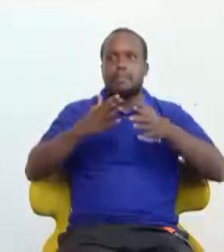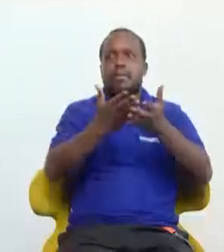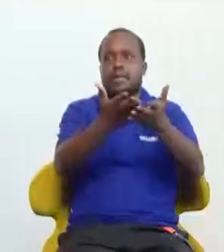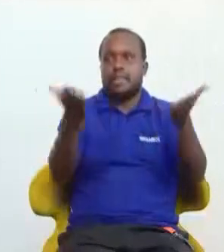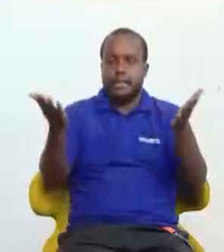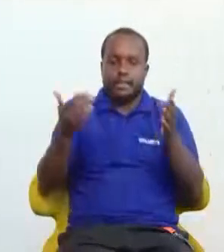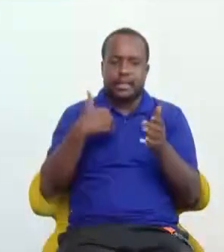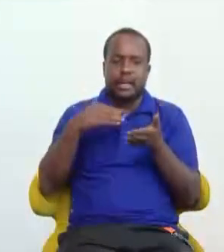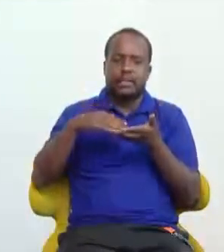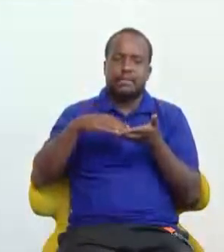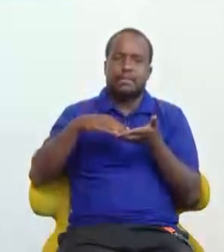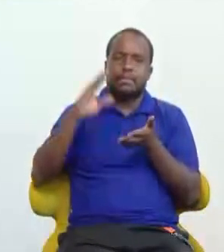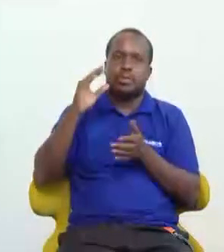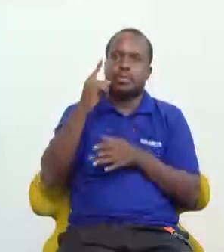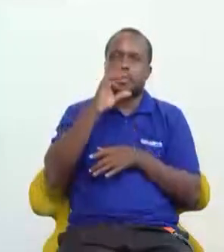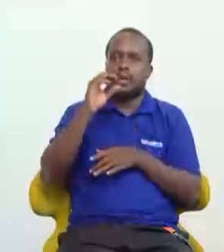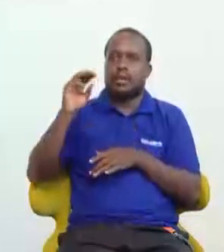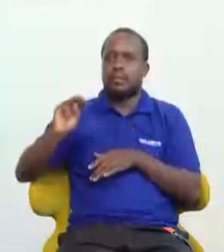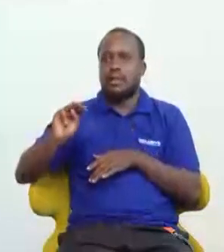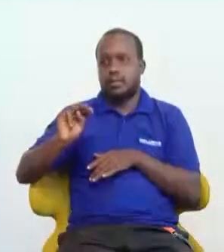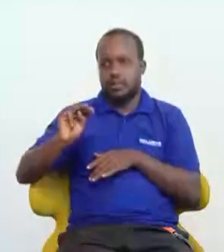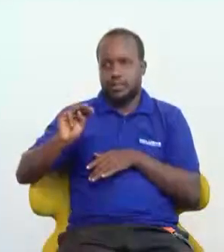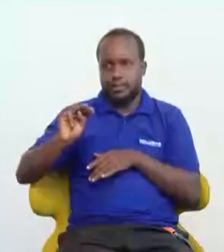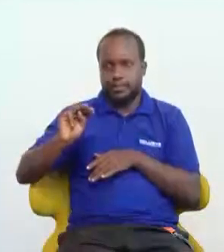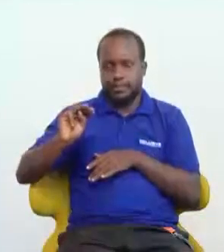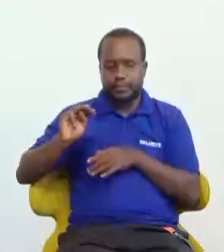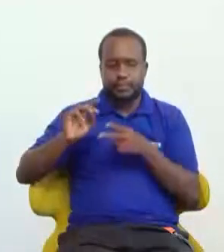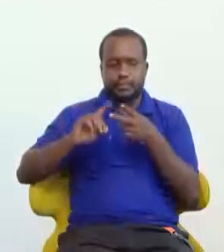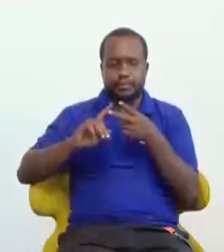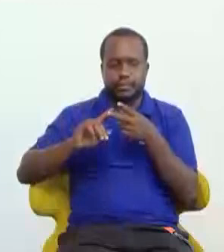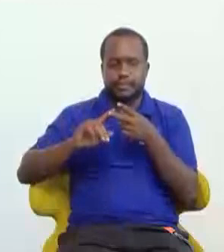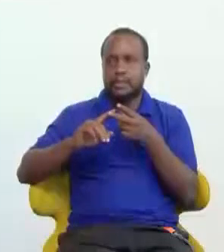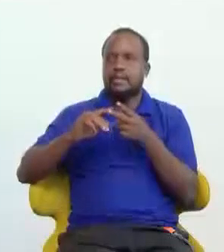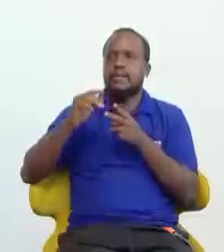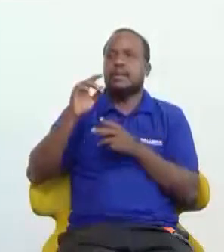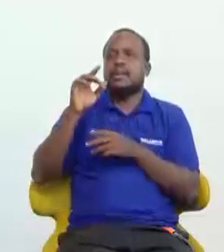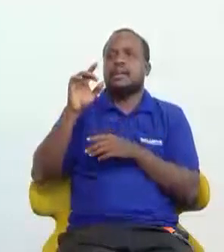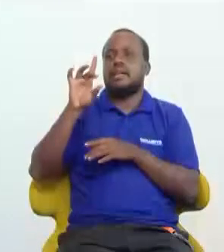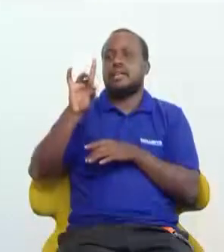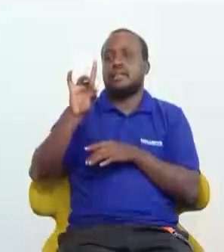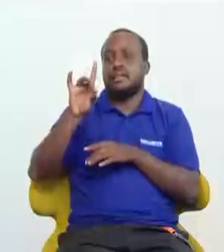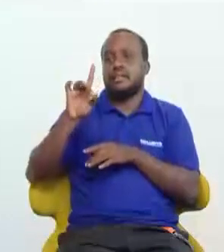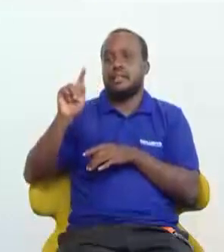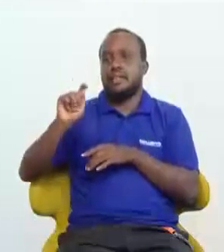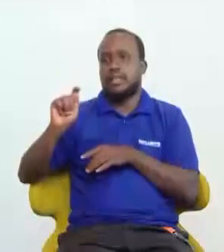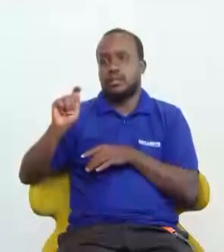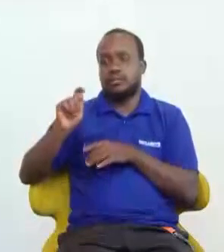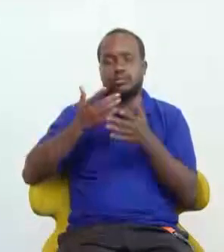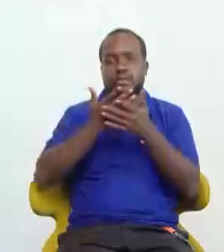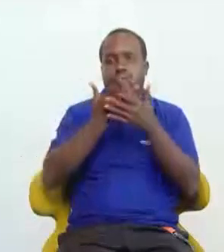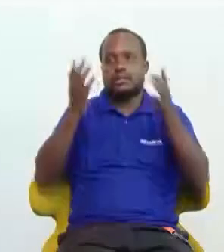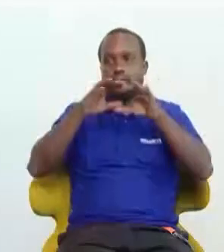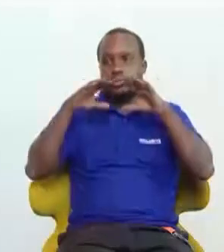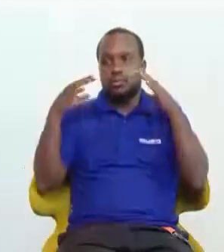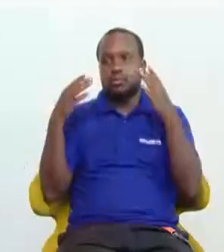There's over a hundred million people in Africa alone with disabilities. There's eight trillion dollars in business opportunity across the world